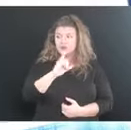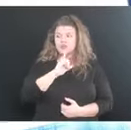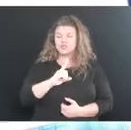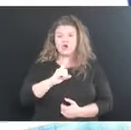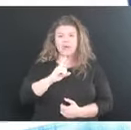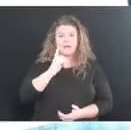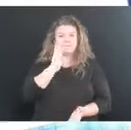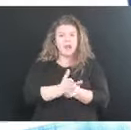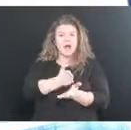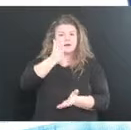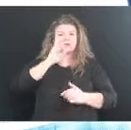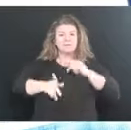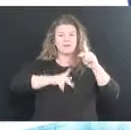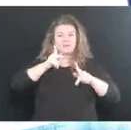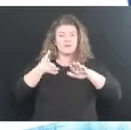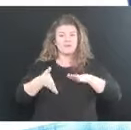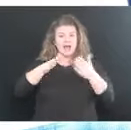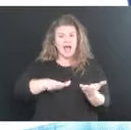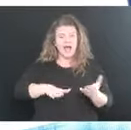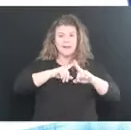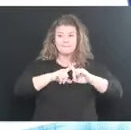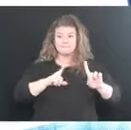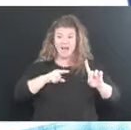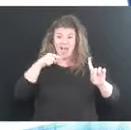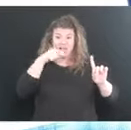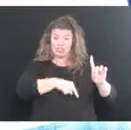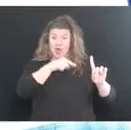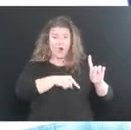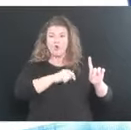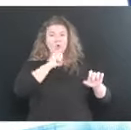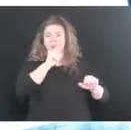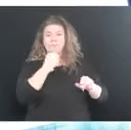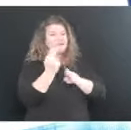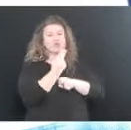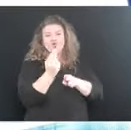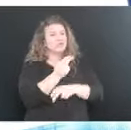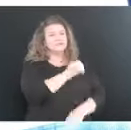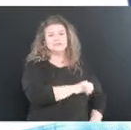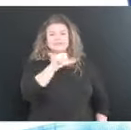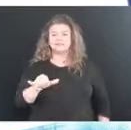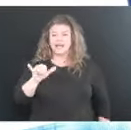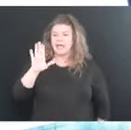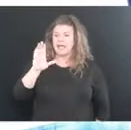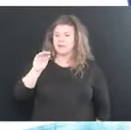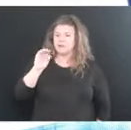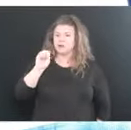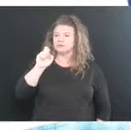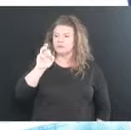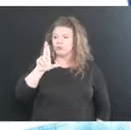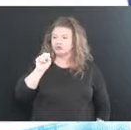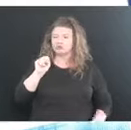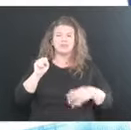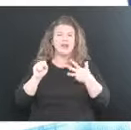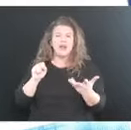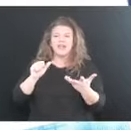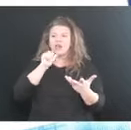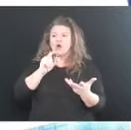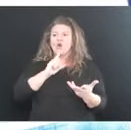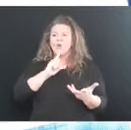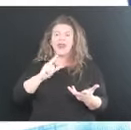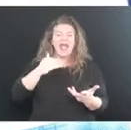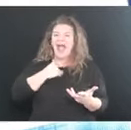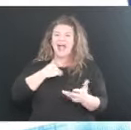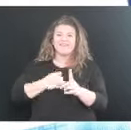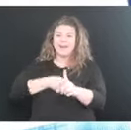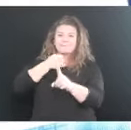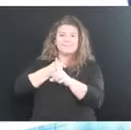from dying. But these won't be used as boosters or don't really have the direct impact